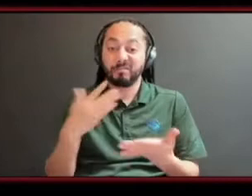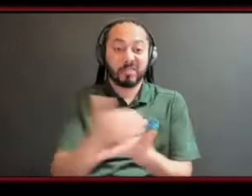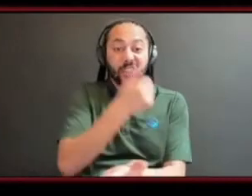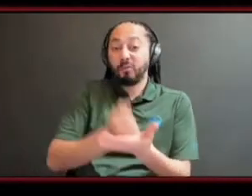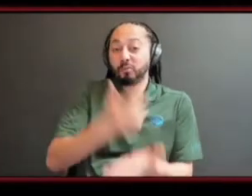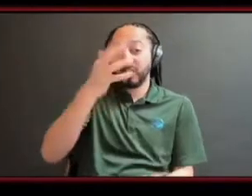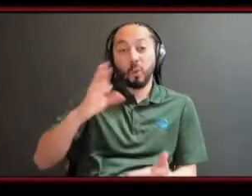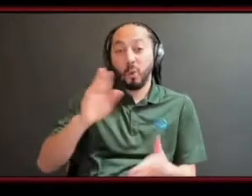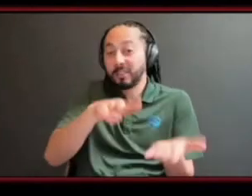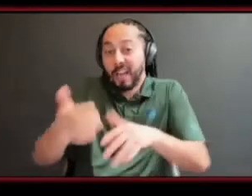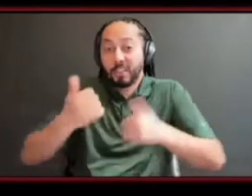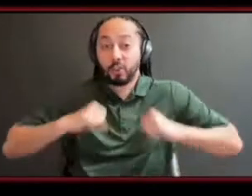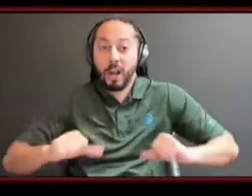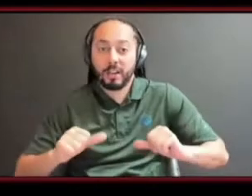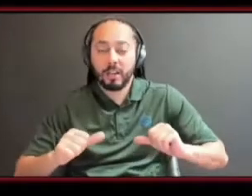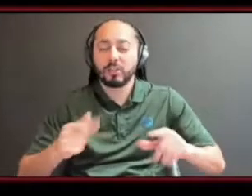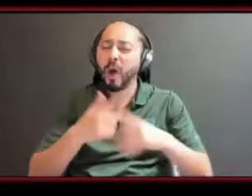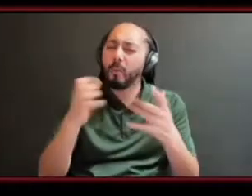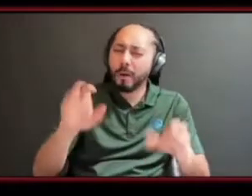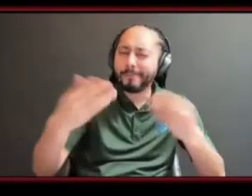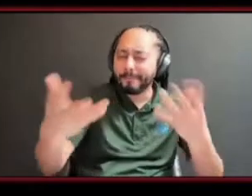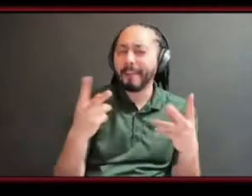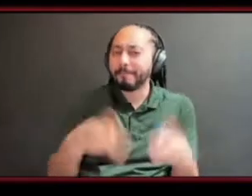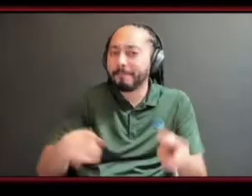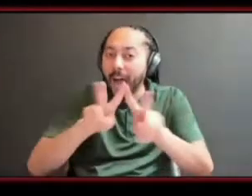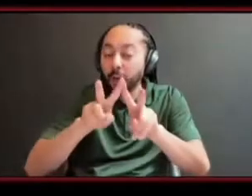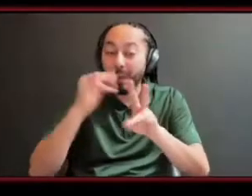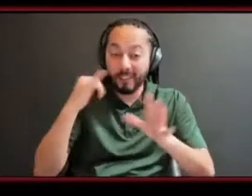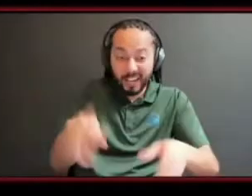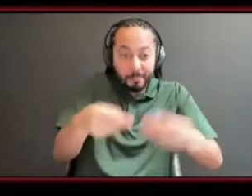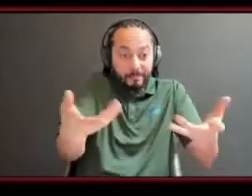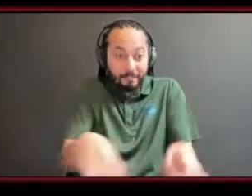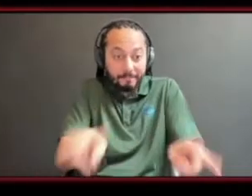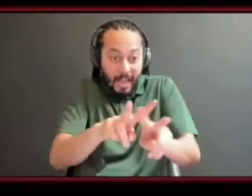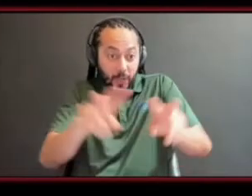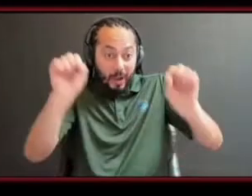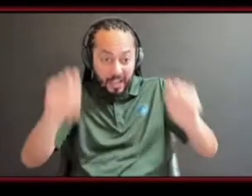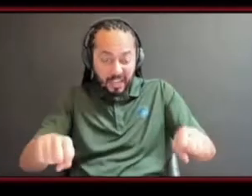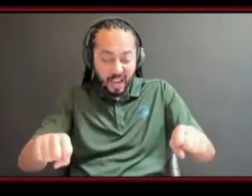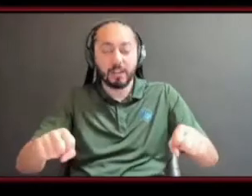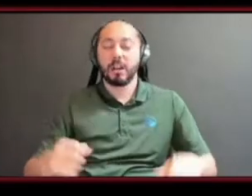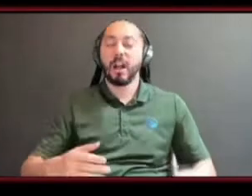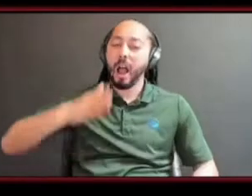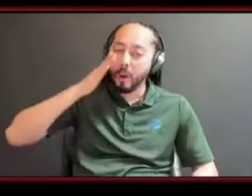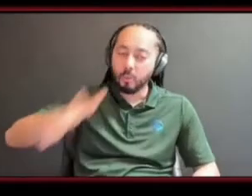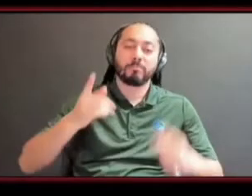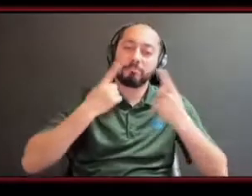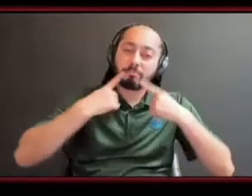value and as long as i can continue to provide value then i feel like i'm going to get value back